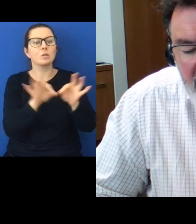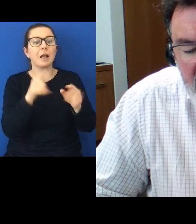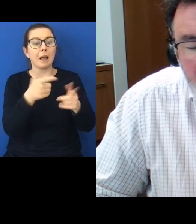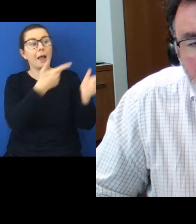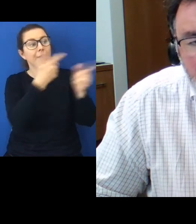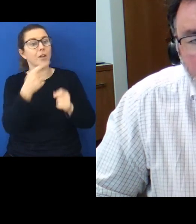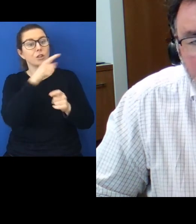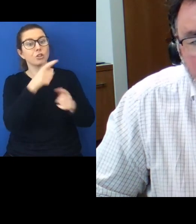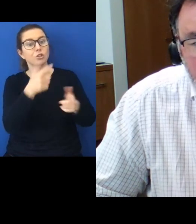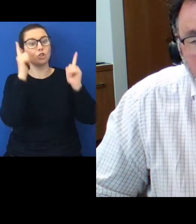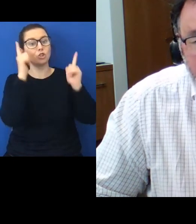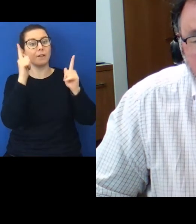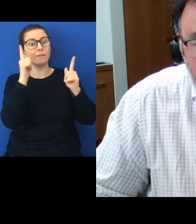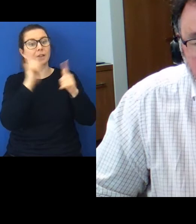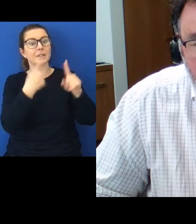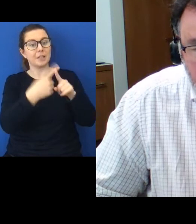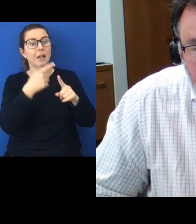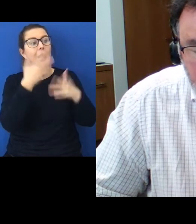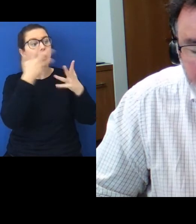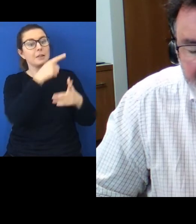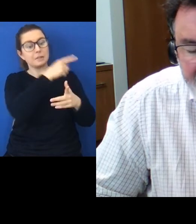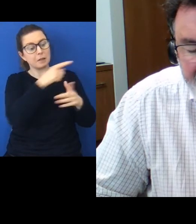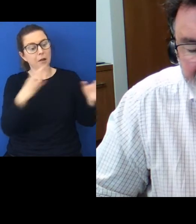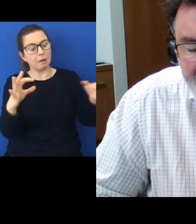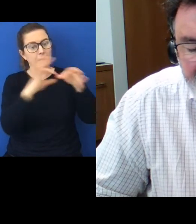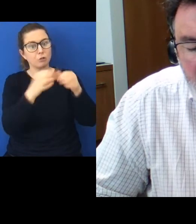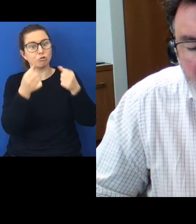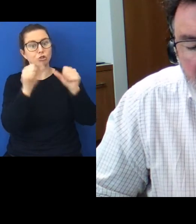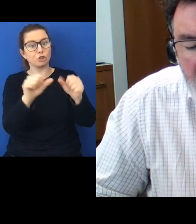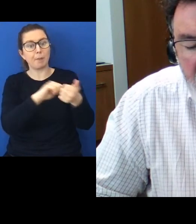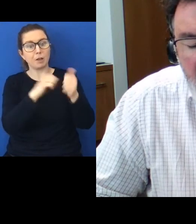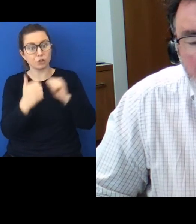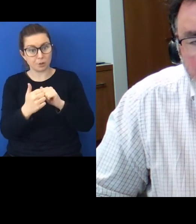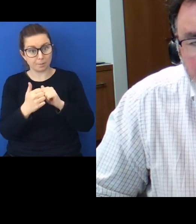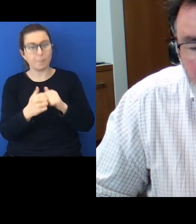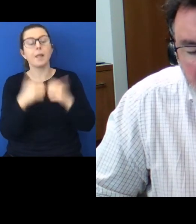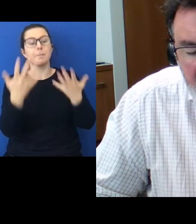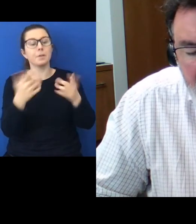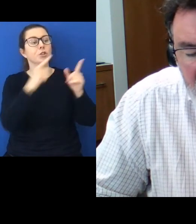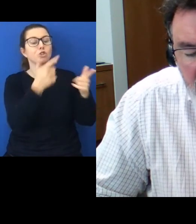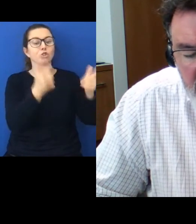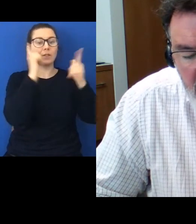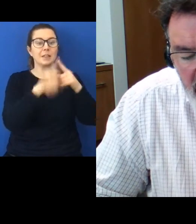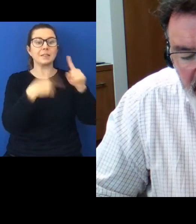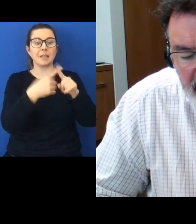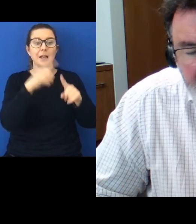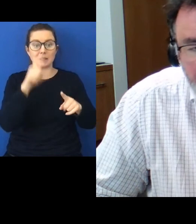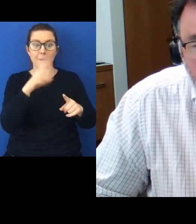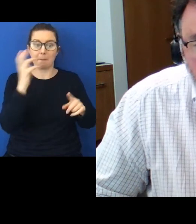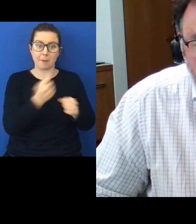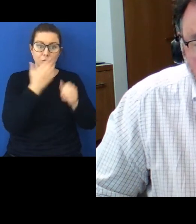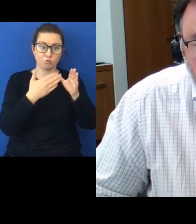the chief executive to enter into a strategic partnership then the chief executive must respond